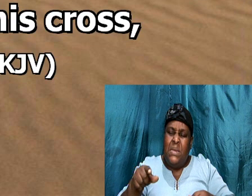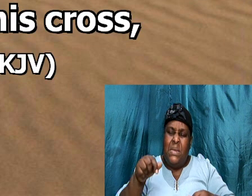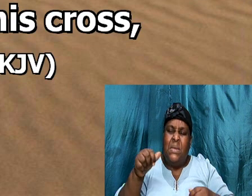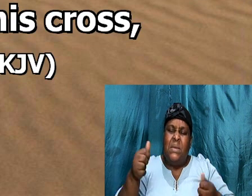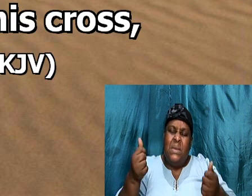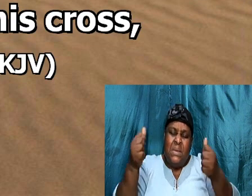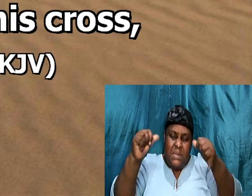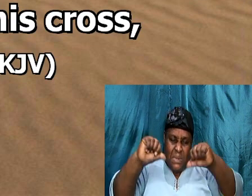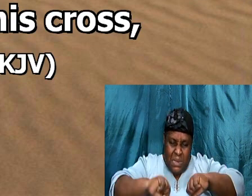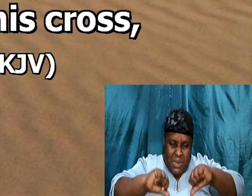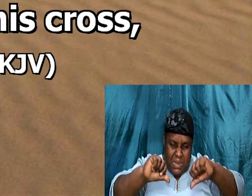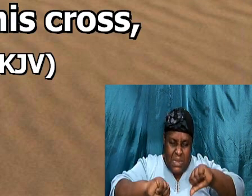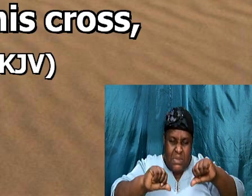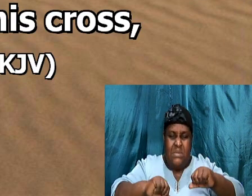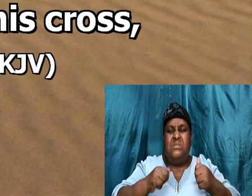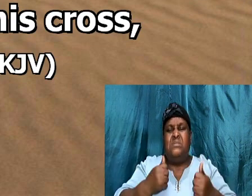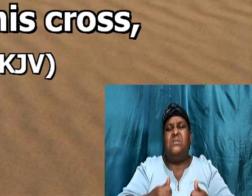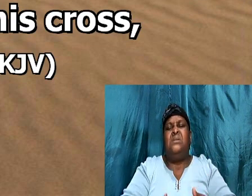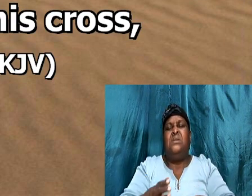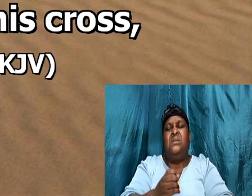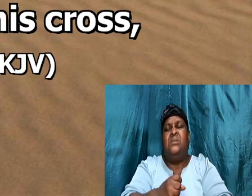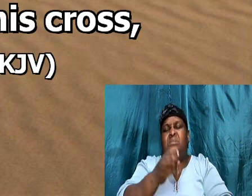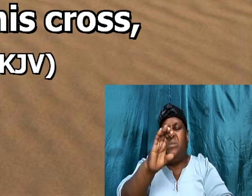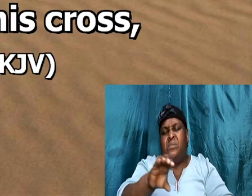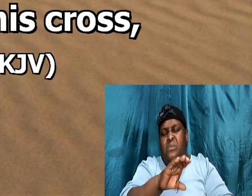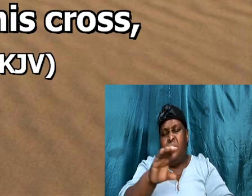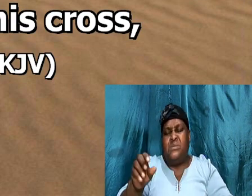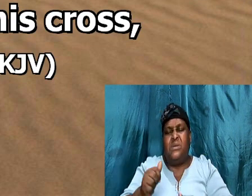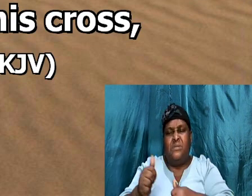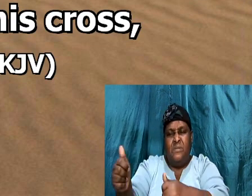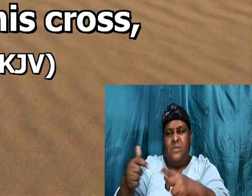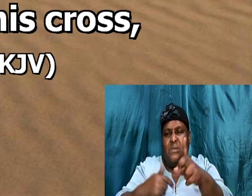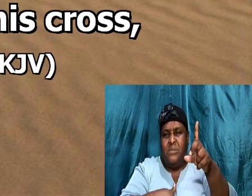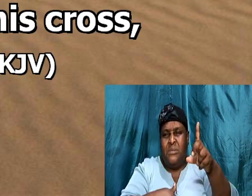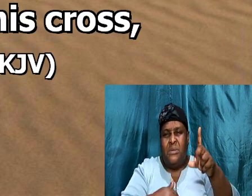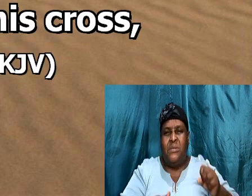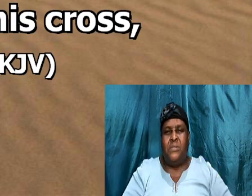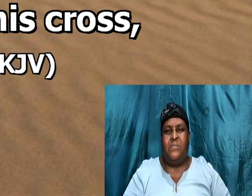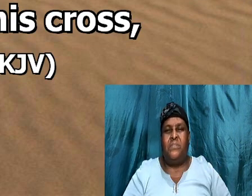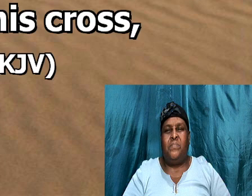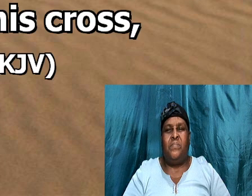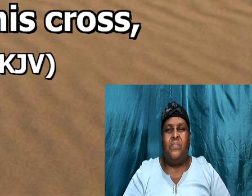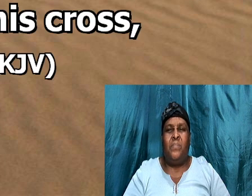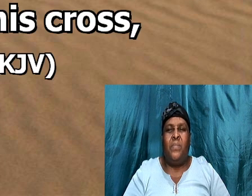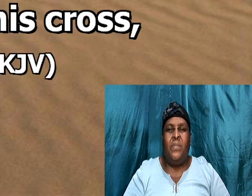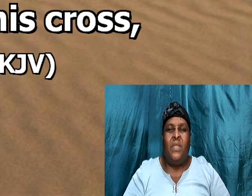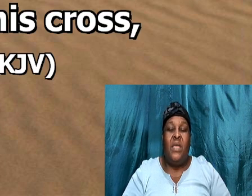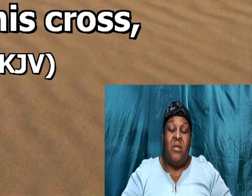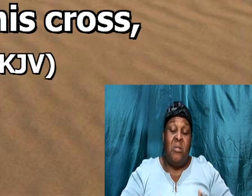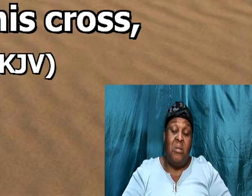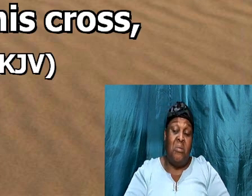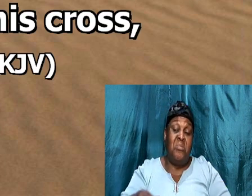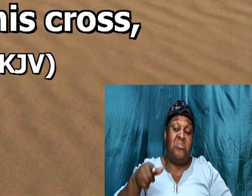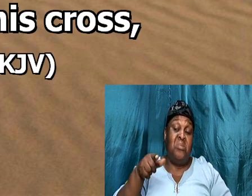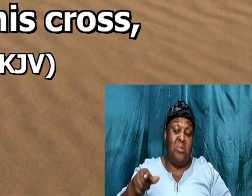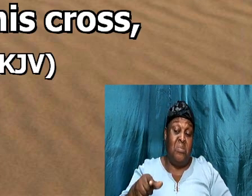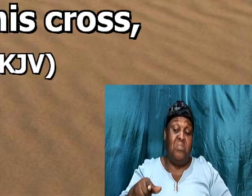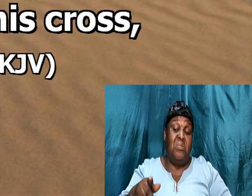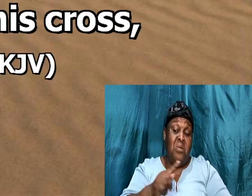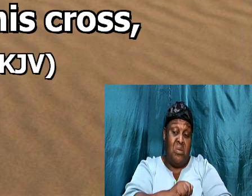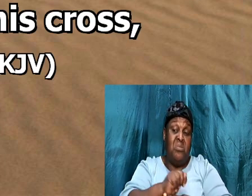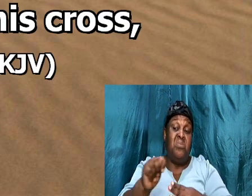up his cross, and follow me. In other words, let him totally deny himself, or let him,